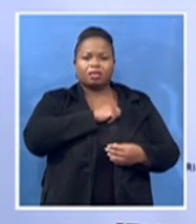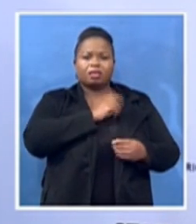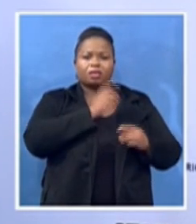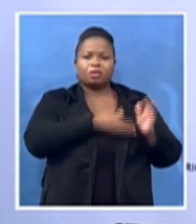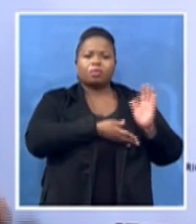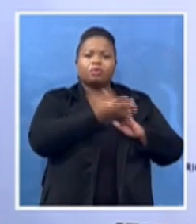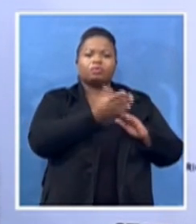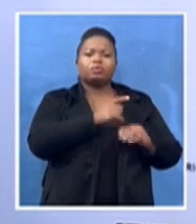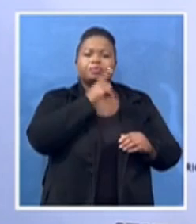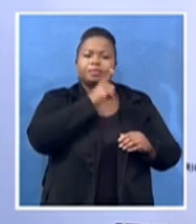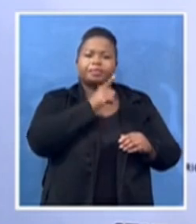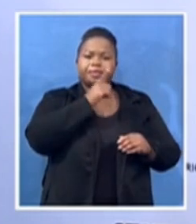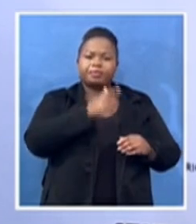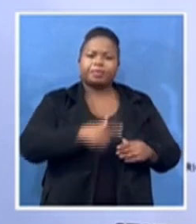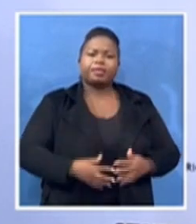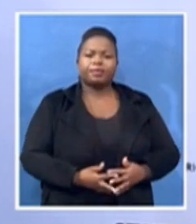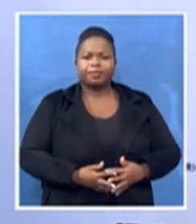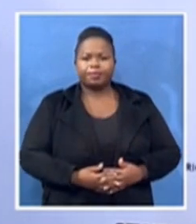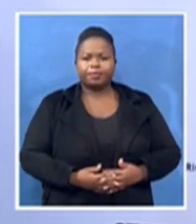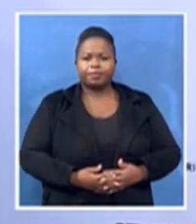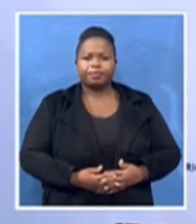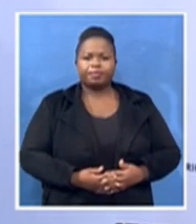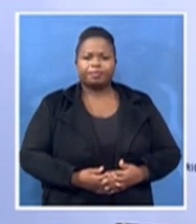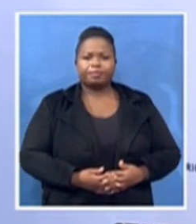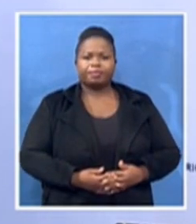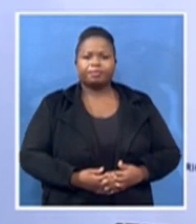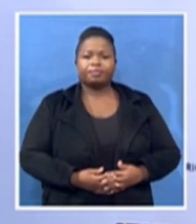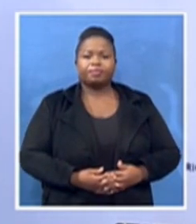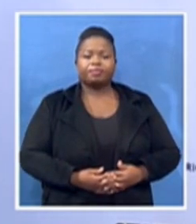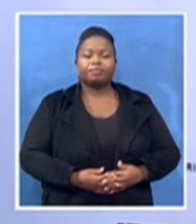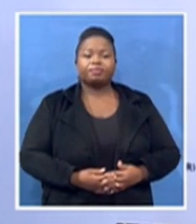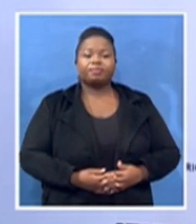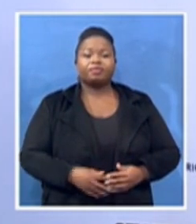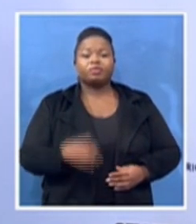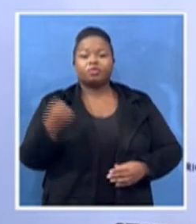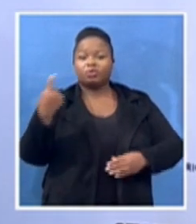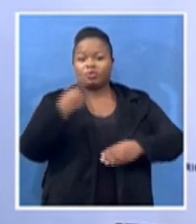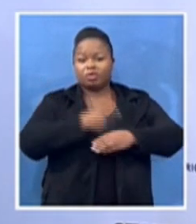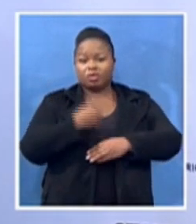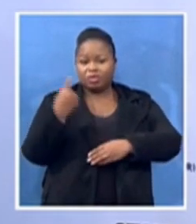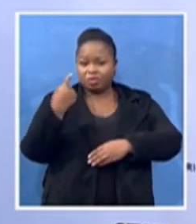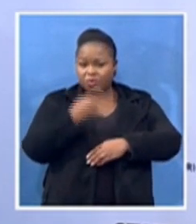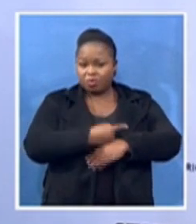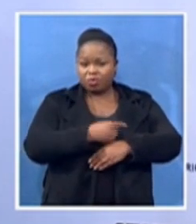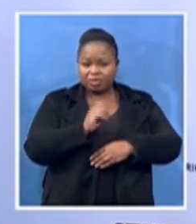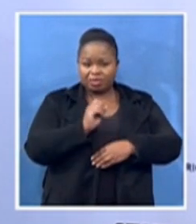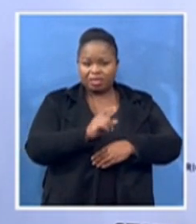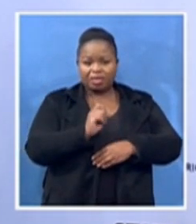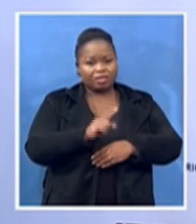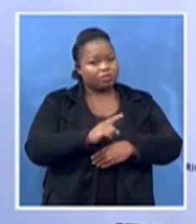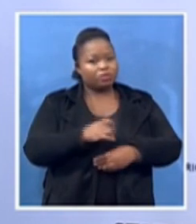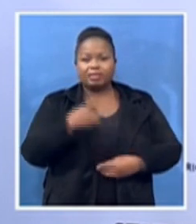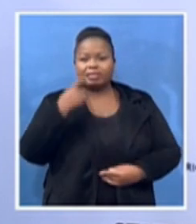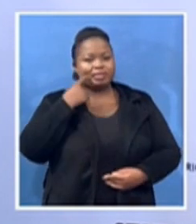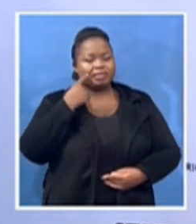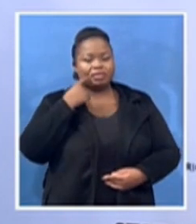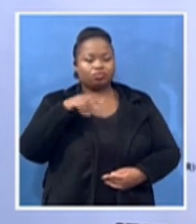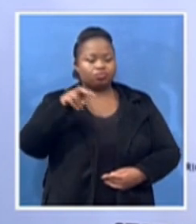And during those days, it was not easy to move around. And as